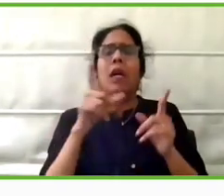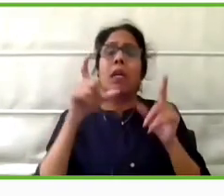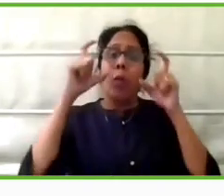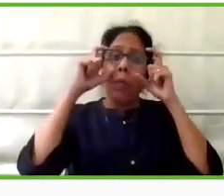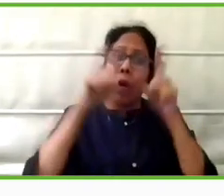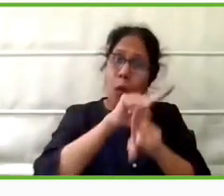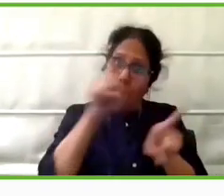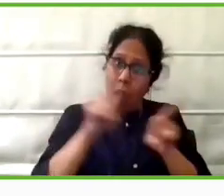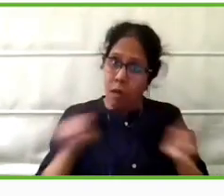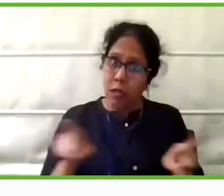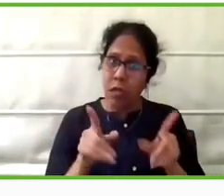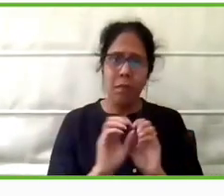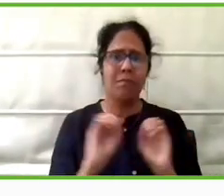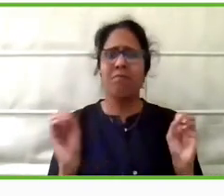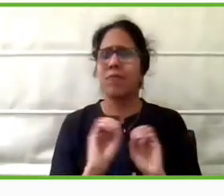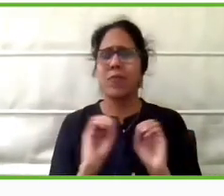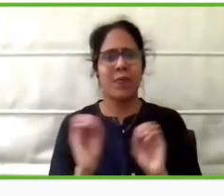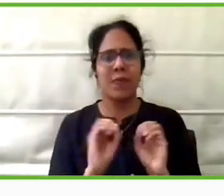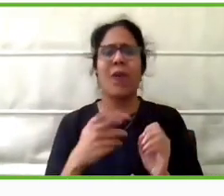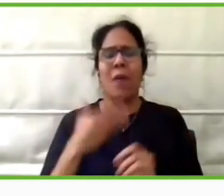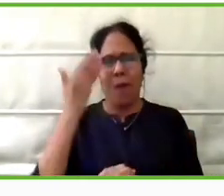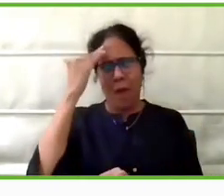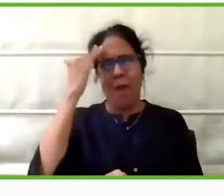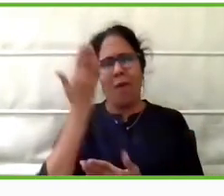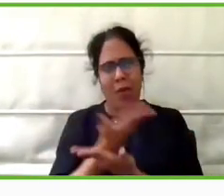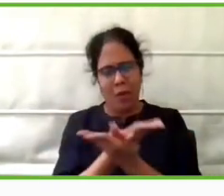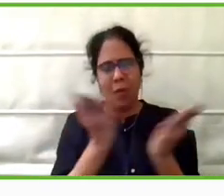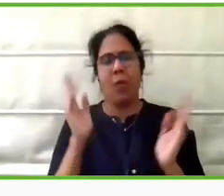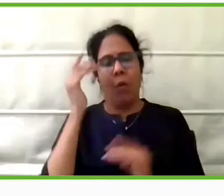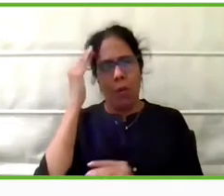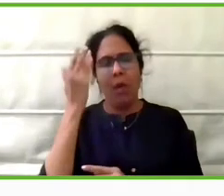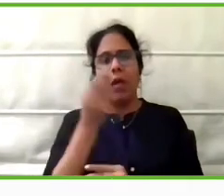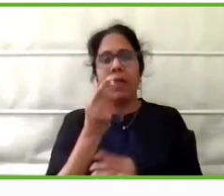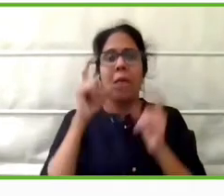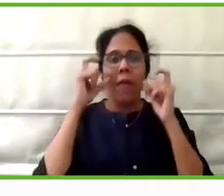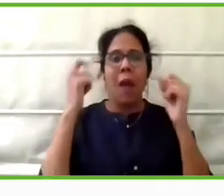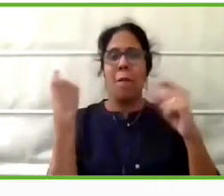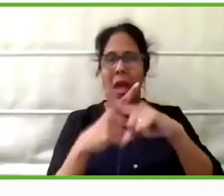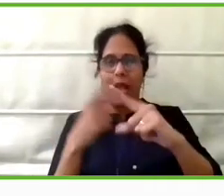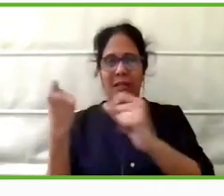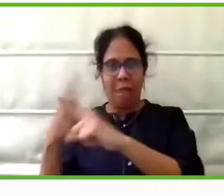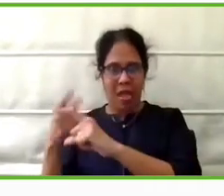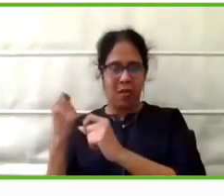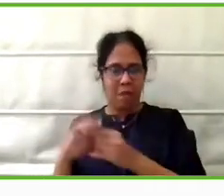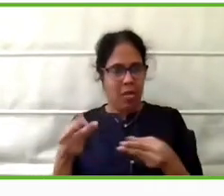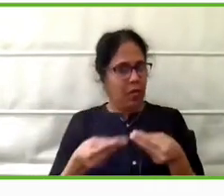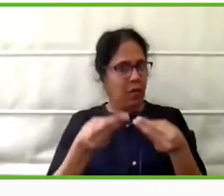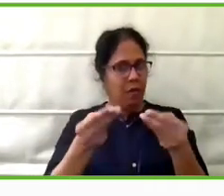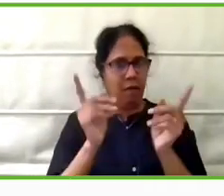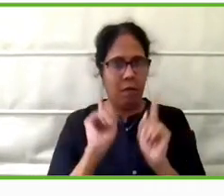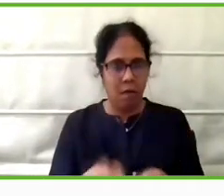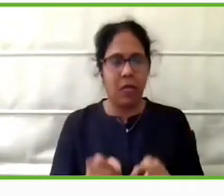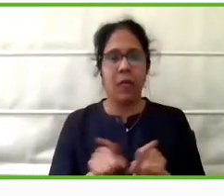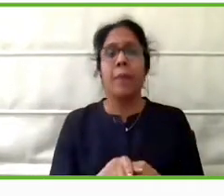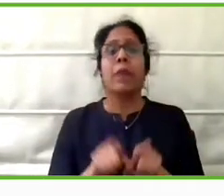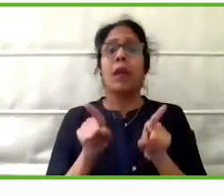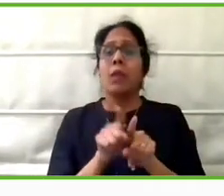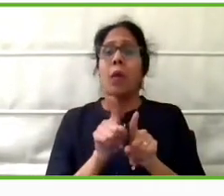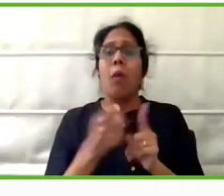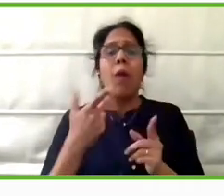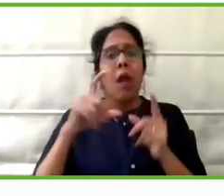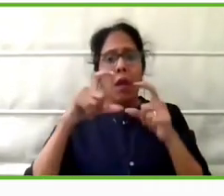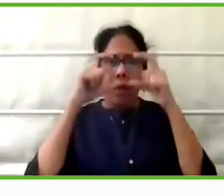for eyeglasses. We know that it has to be customized to us. So there are lots of aspects of fitting